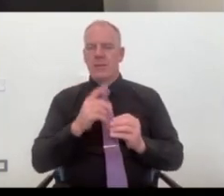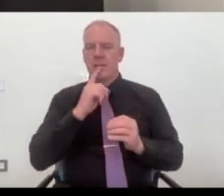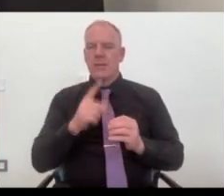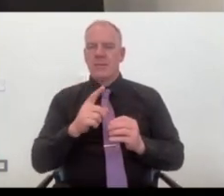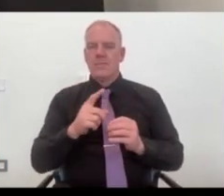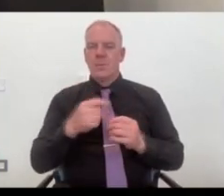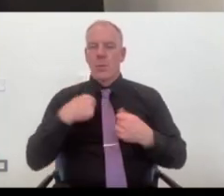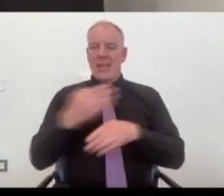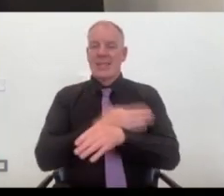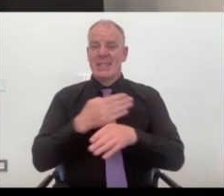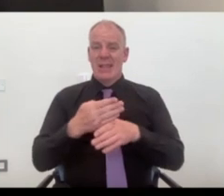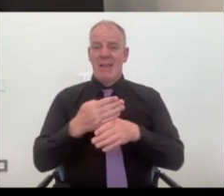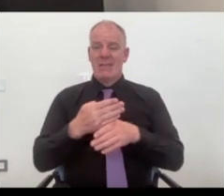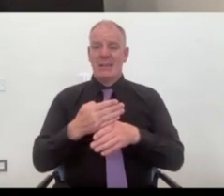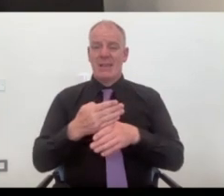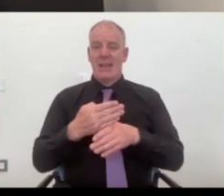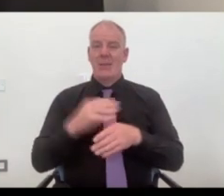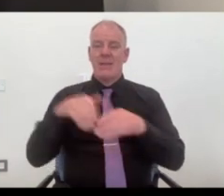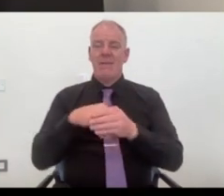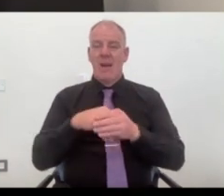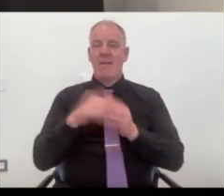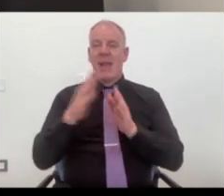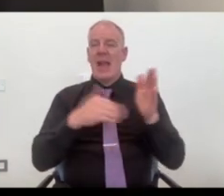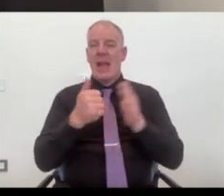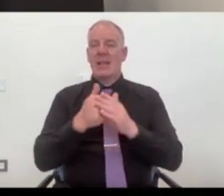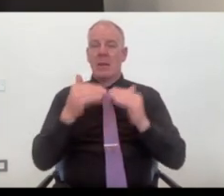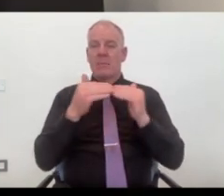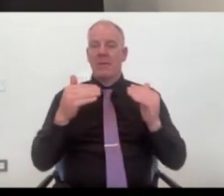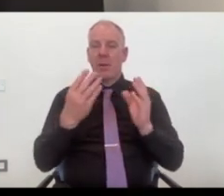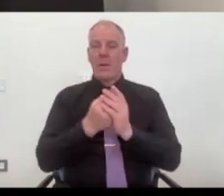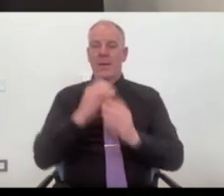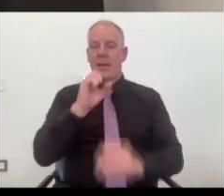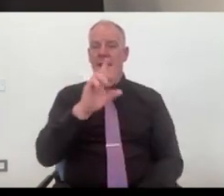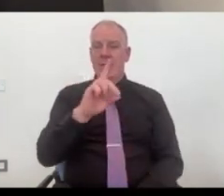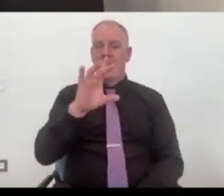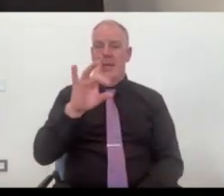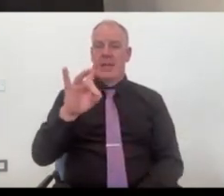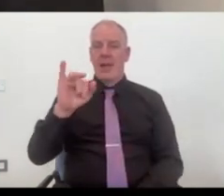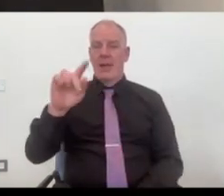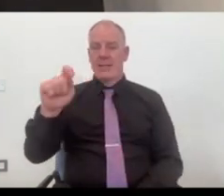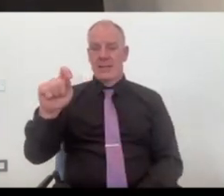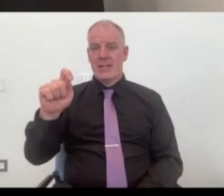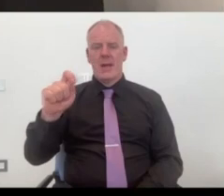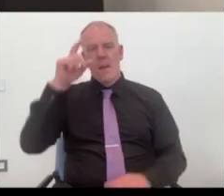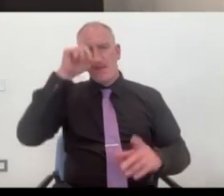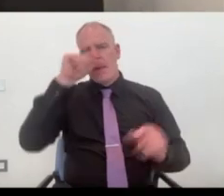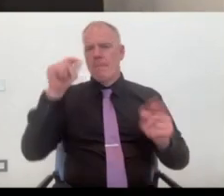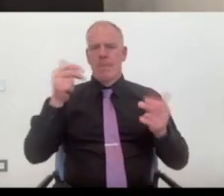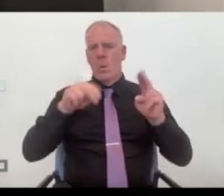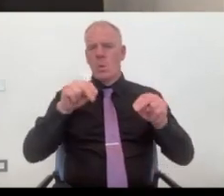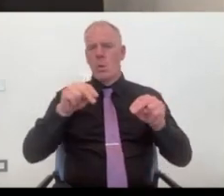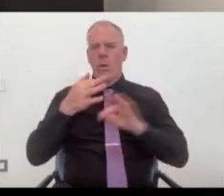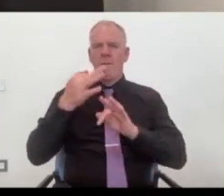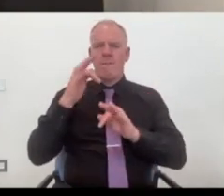we first started, I was on an enterprise platform in DKIT or the RDC. And I think it's called the New Frontiers now. But it was